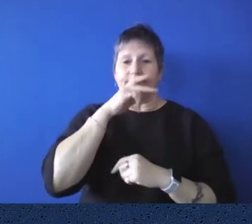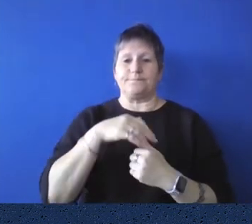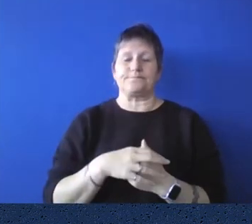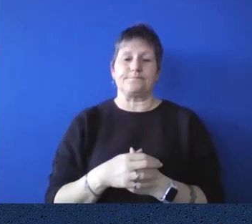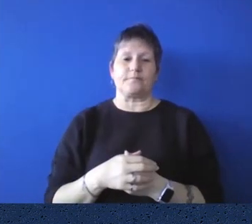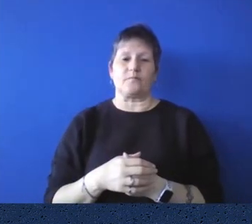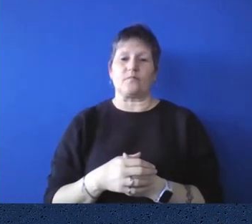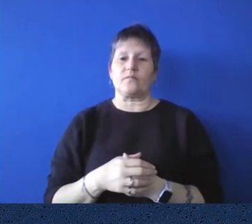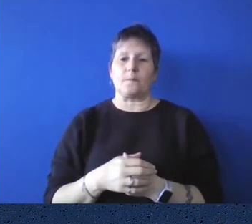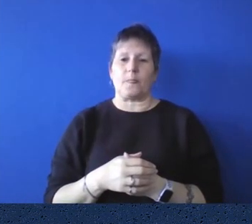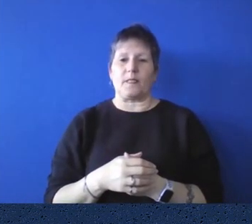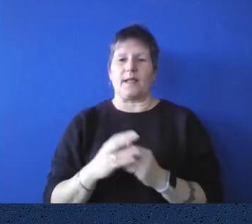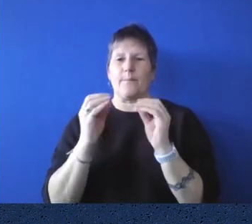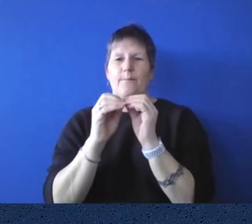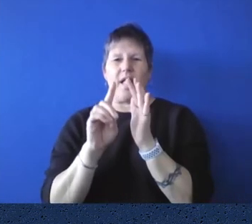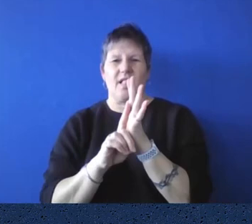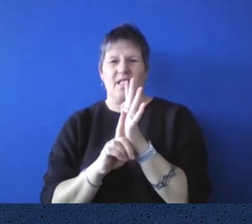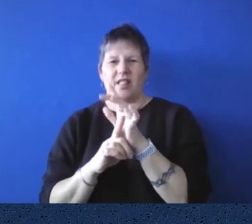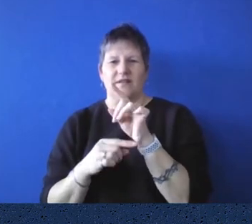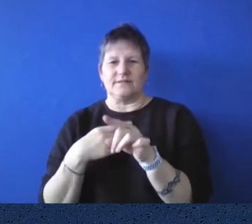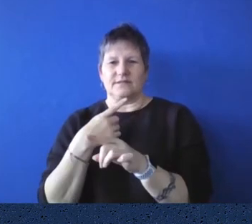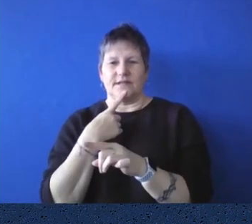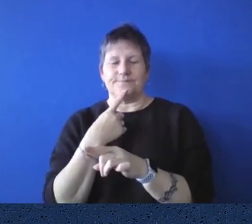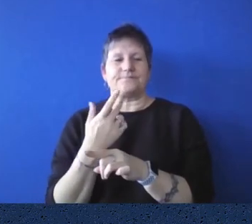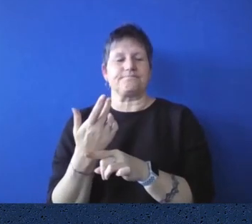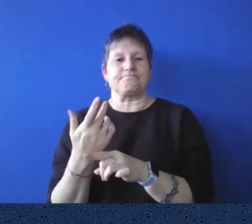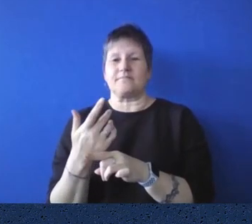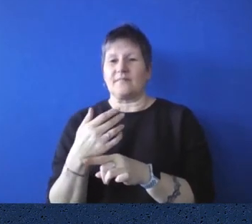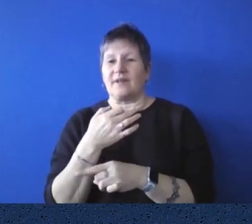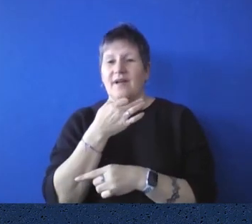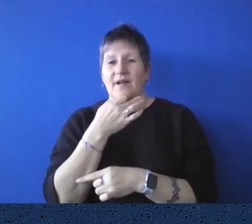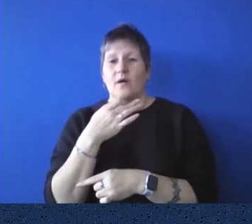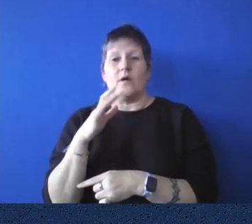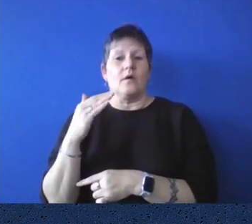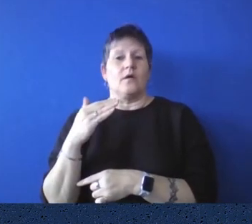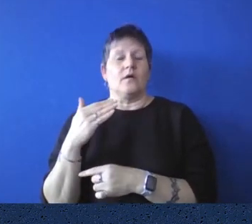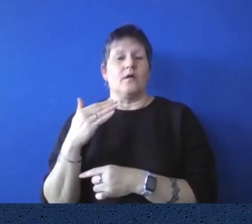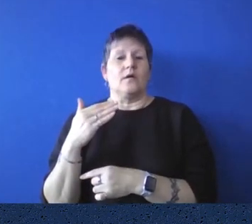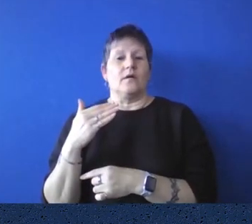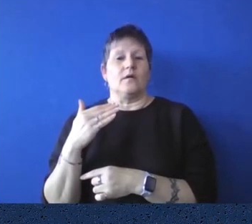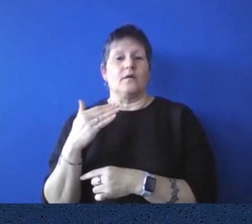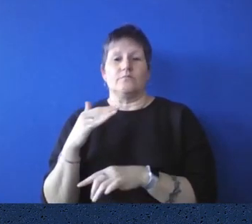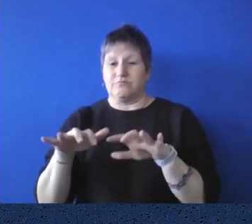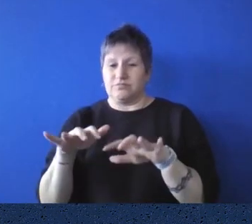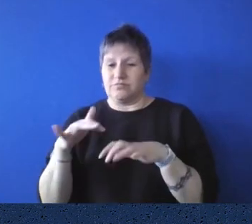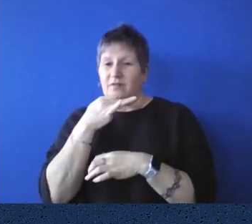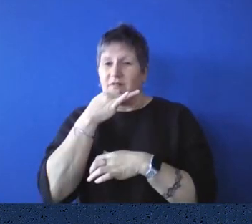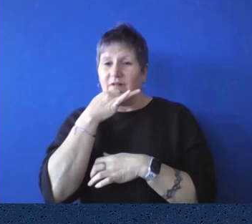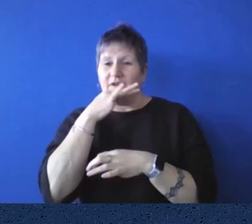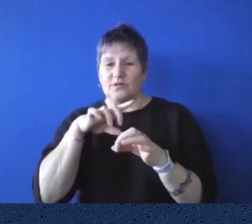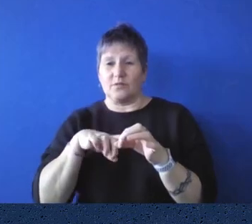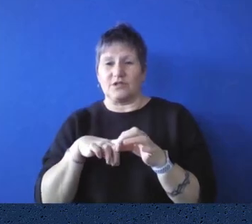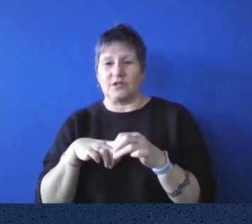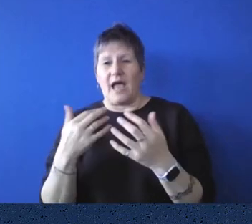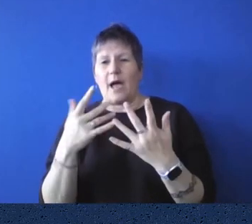we had a question from Deb about how many librarians are employed by the library, but it's, it's not just librarians, is it?